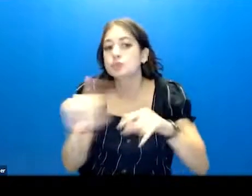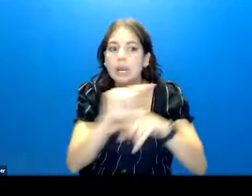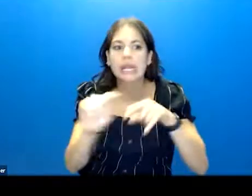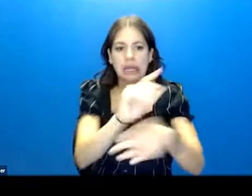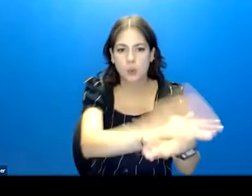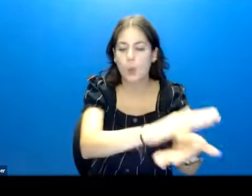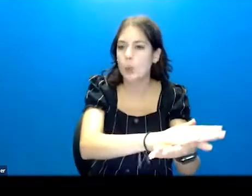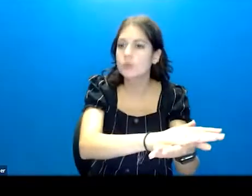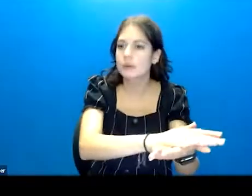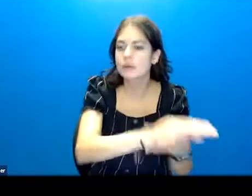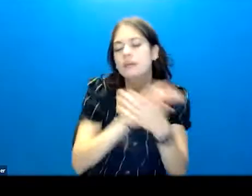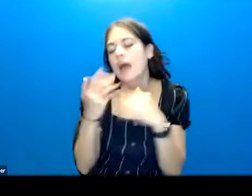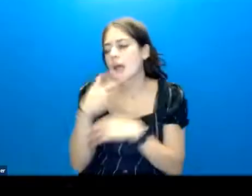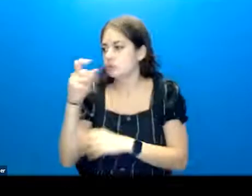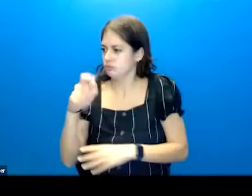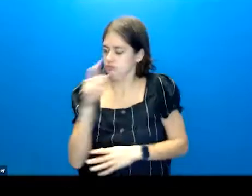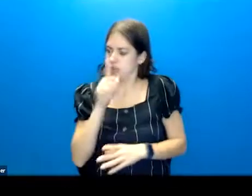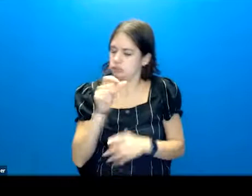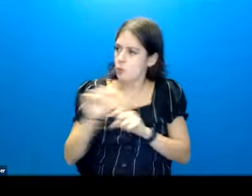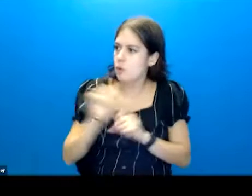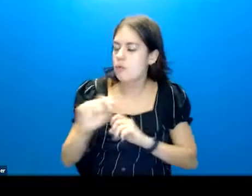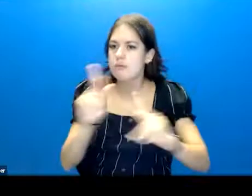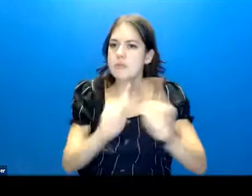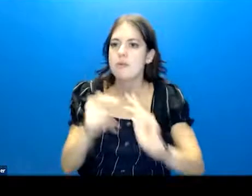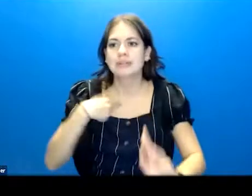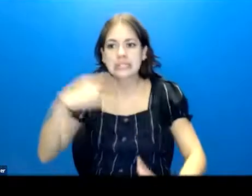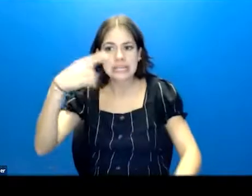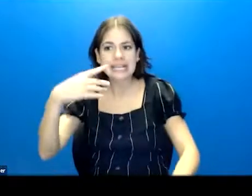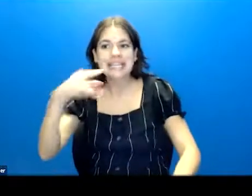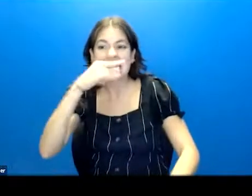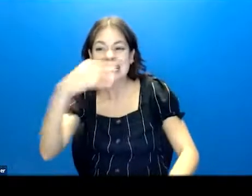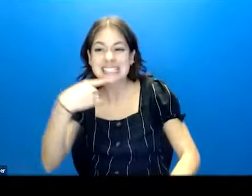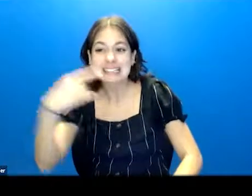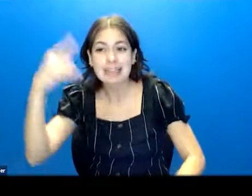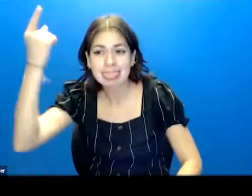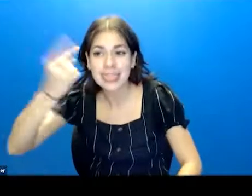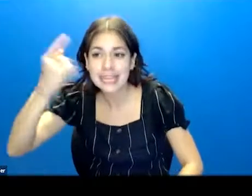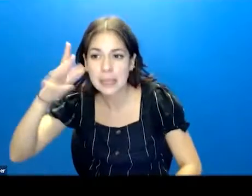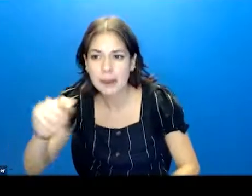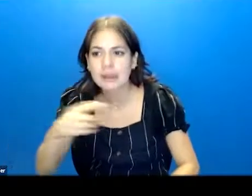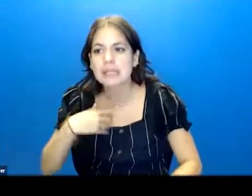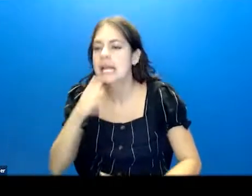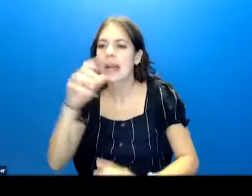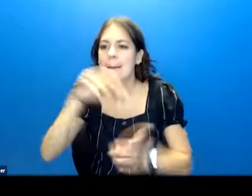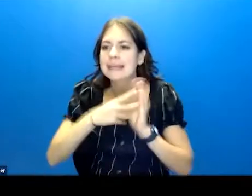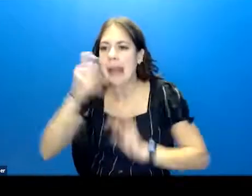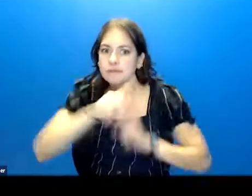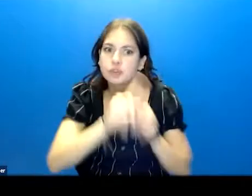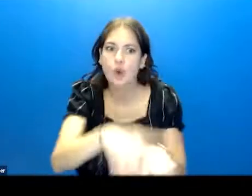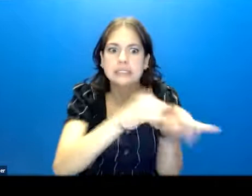schools and had to really work with folks to think about. Just because a kid says they're thinking about this doesn't mean they need to go to the hospital.